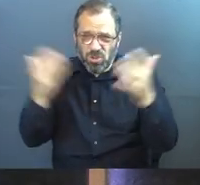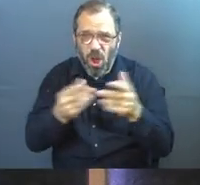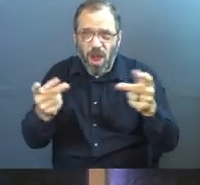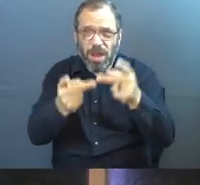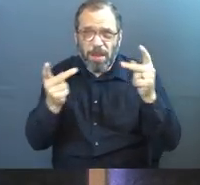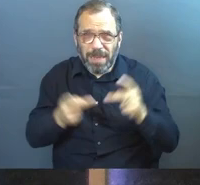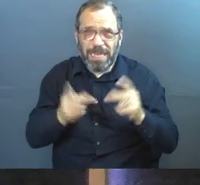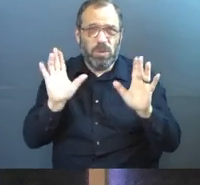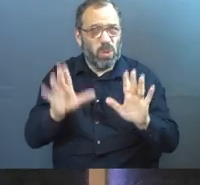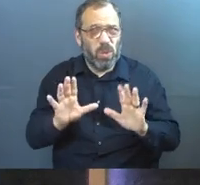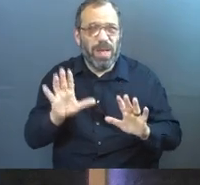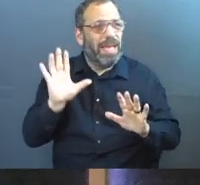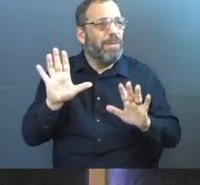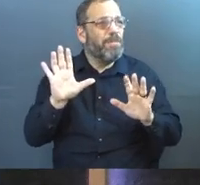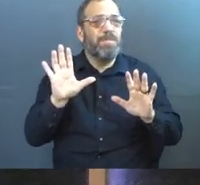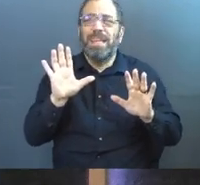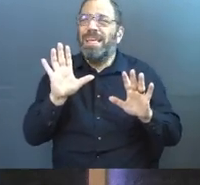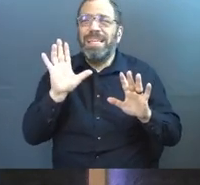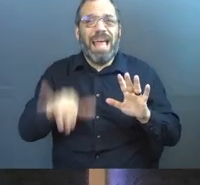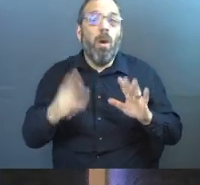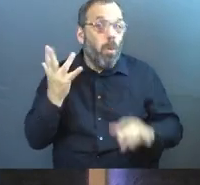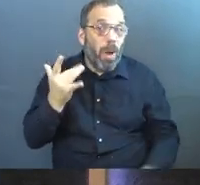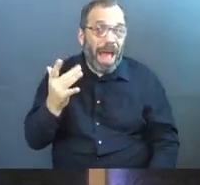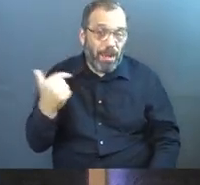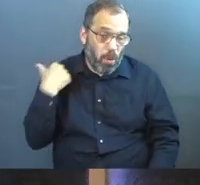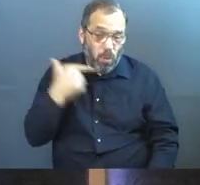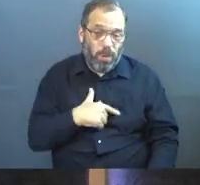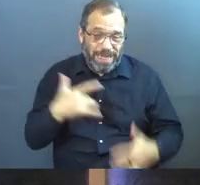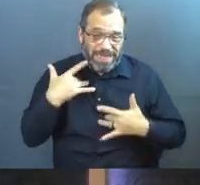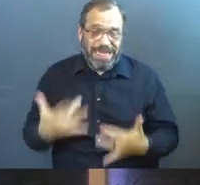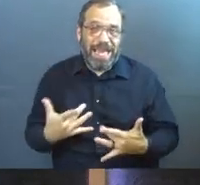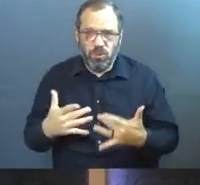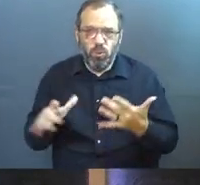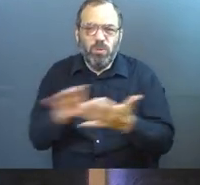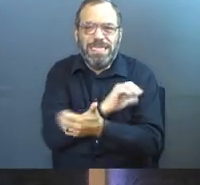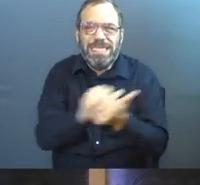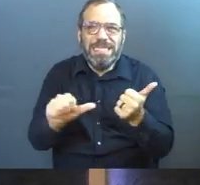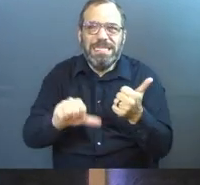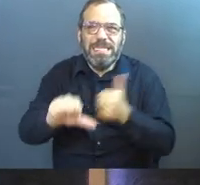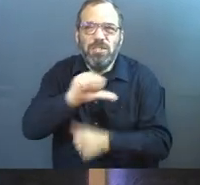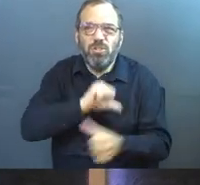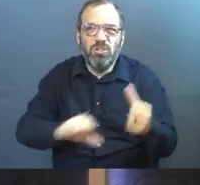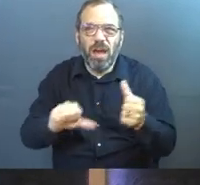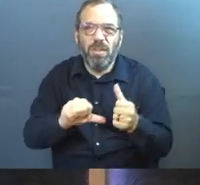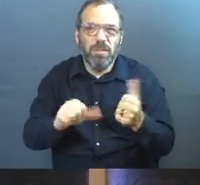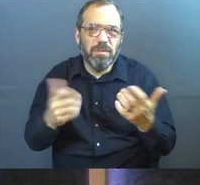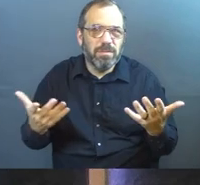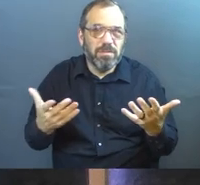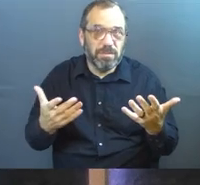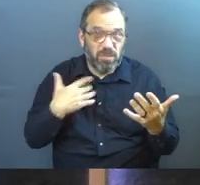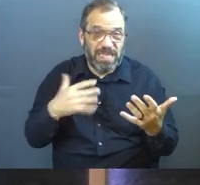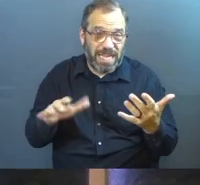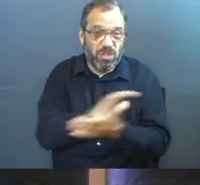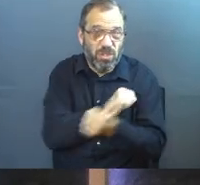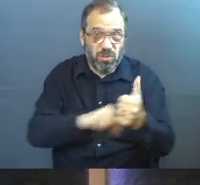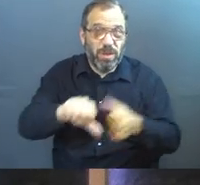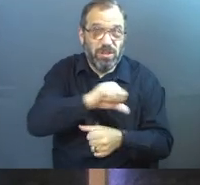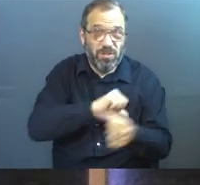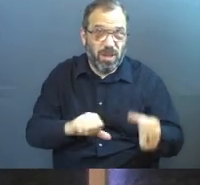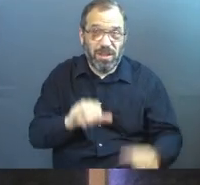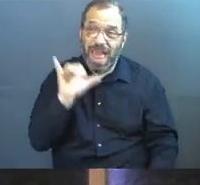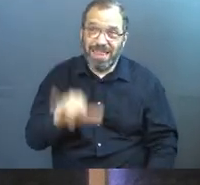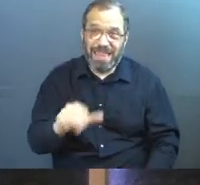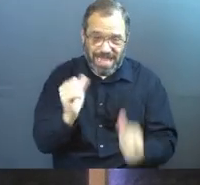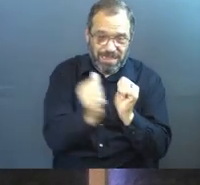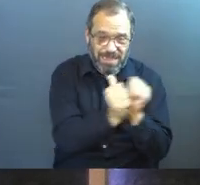place to be. It just is because we tend to eat each other in the human race. So